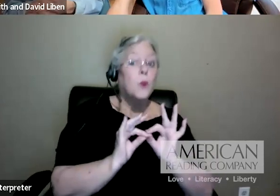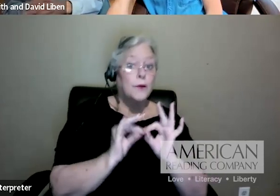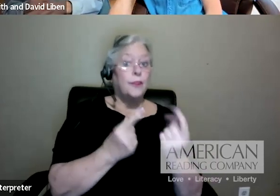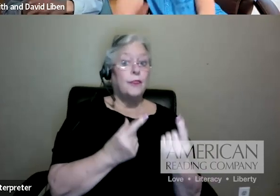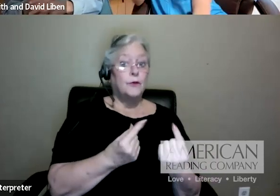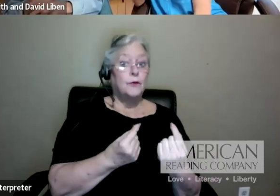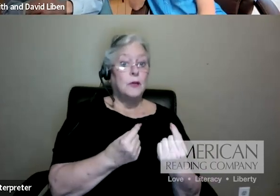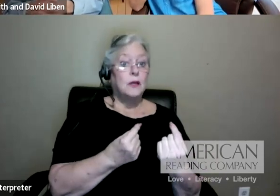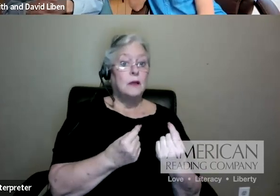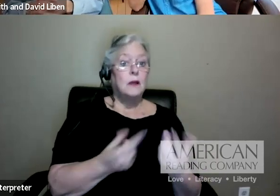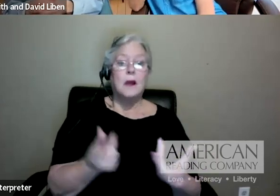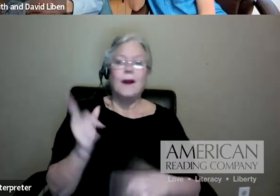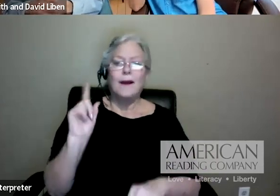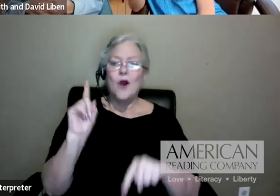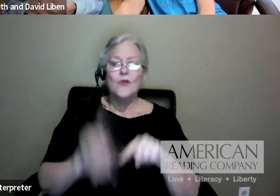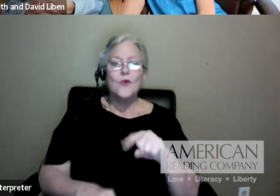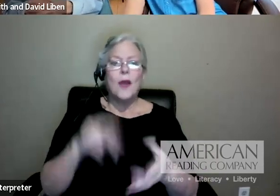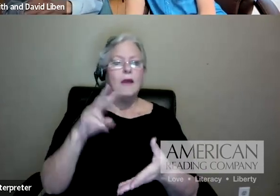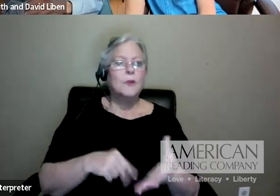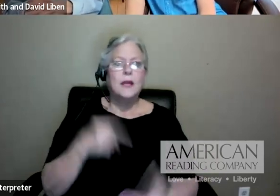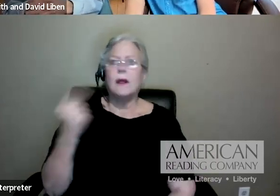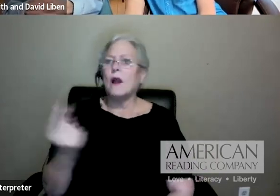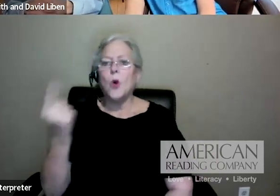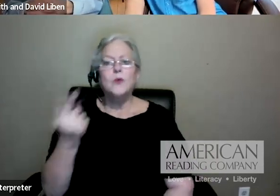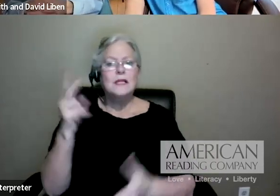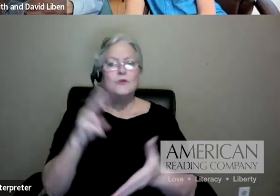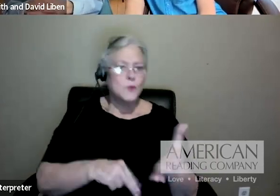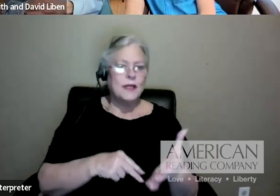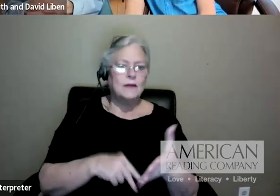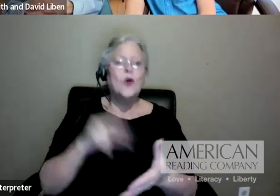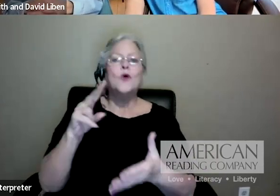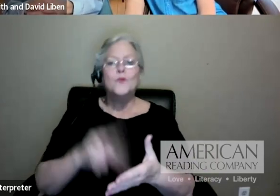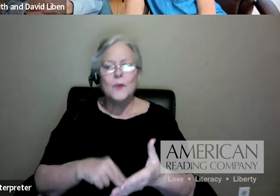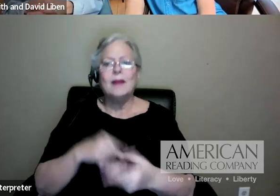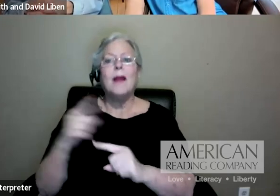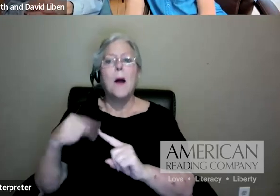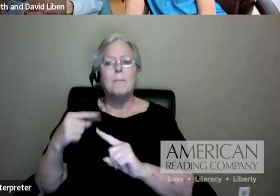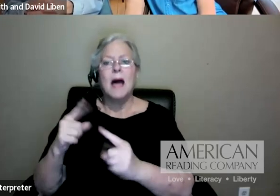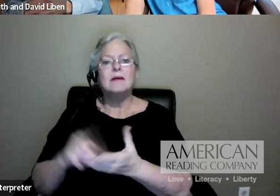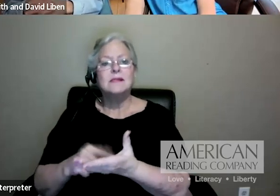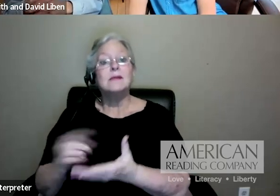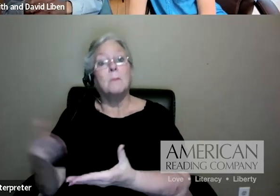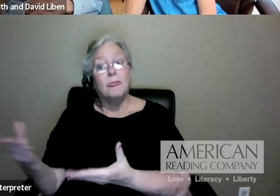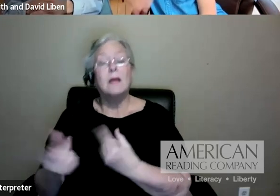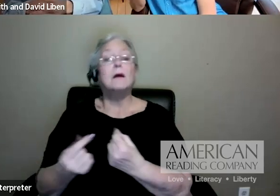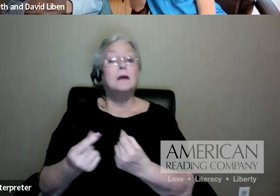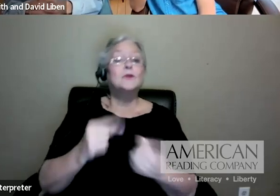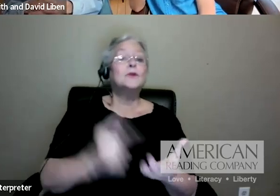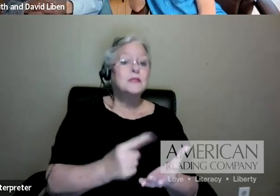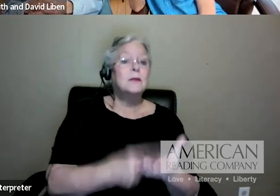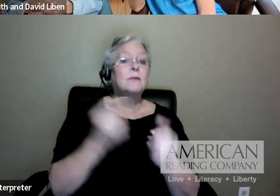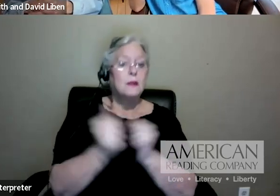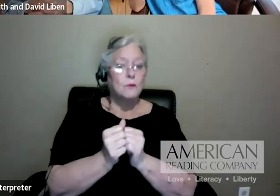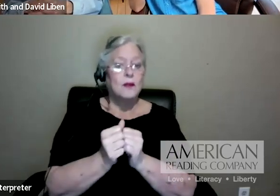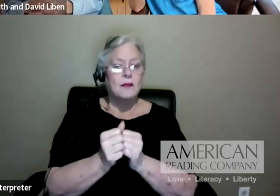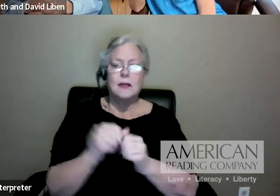You know, you can't read reading for its own sakes. You need to read about something, and then you need to do something with it. Same thing with writing,